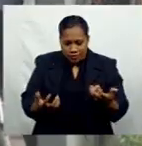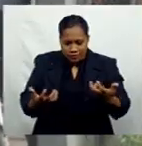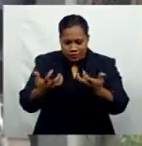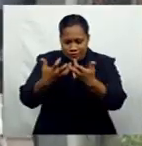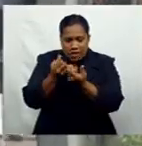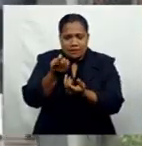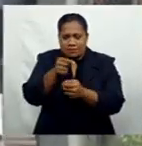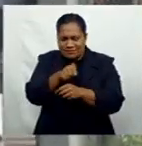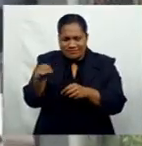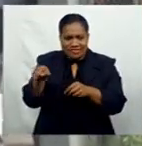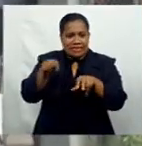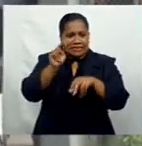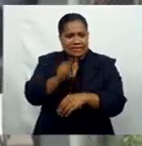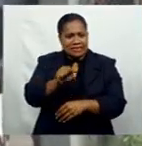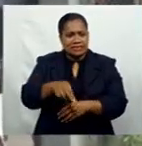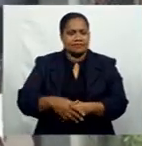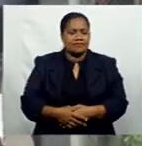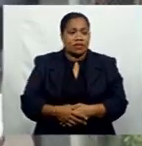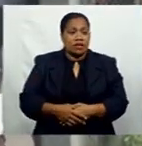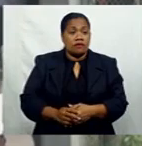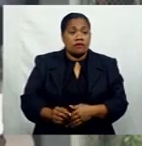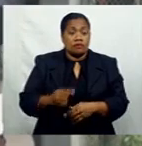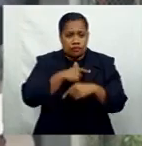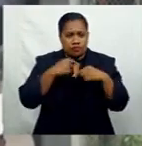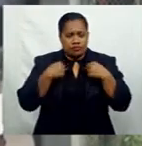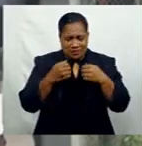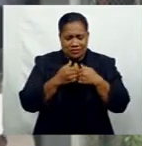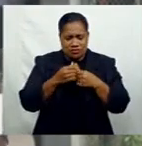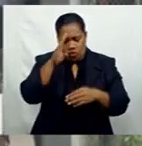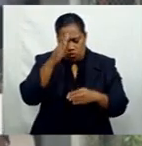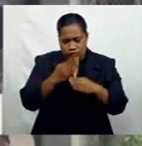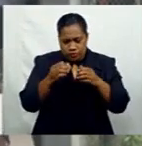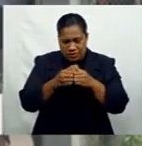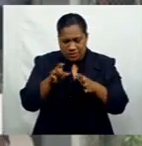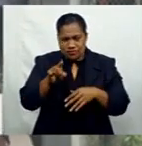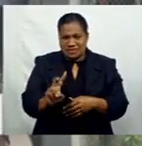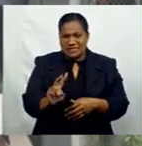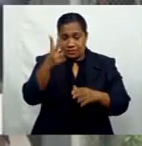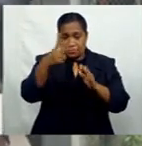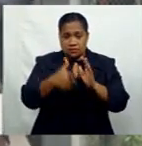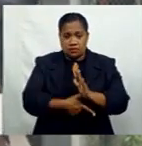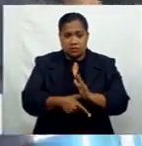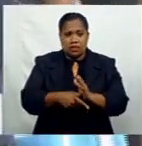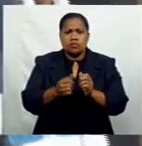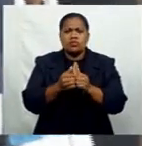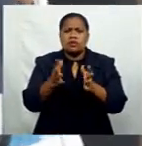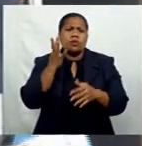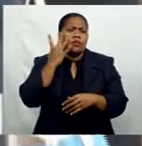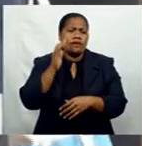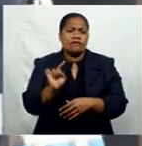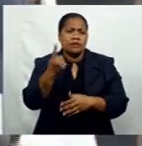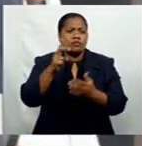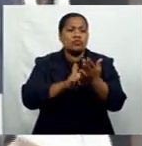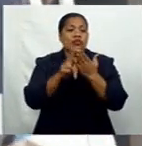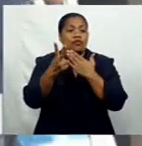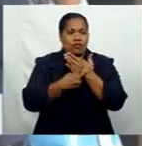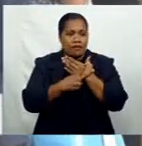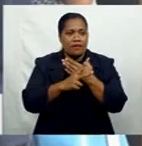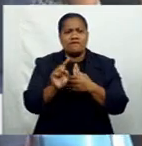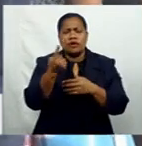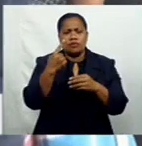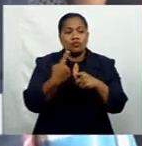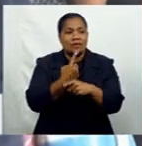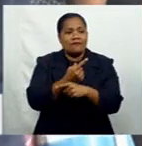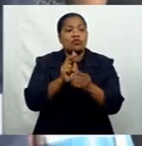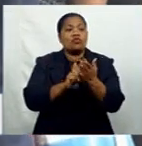making the payments for the second round in at least beginning the 1st of November. In the first week of November, I should say, we